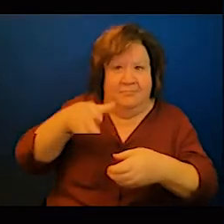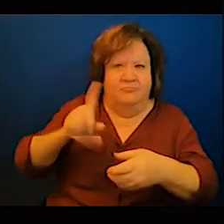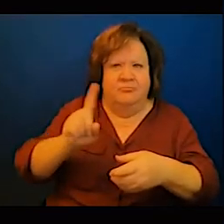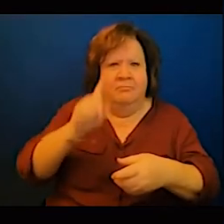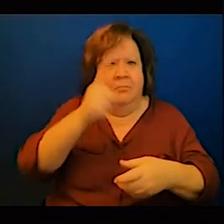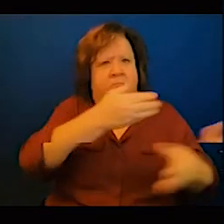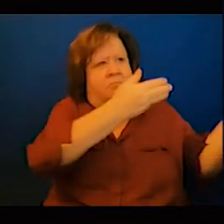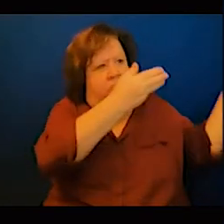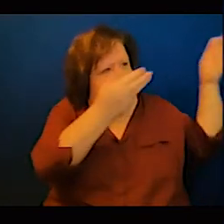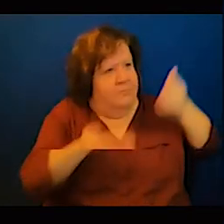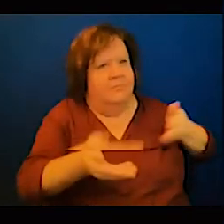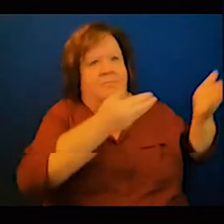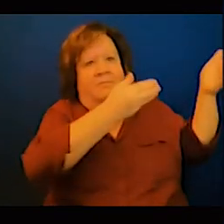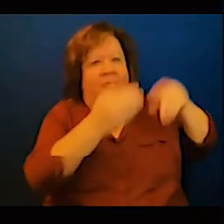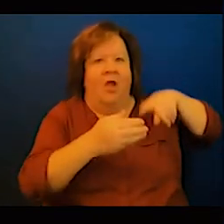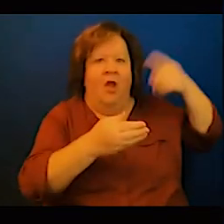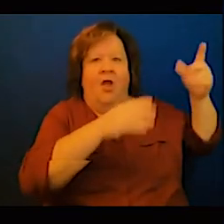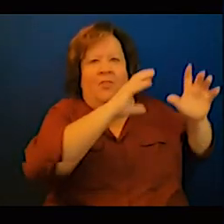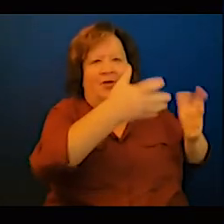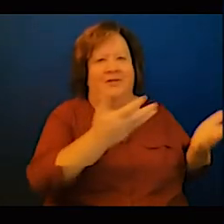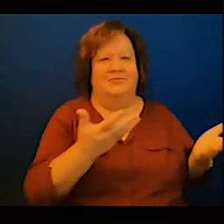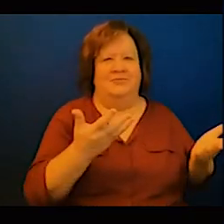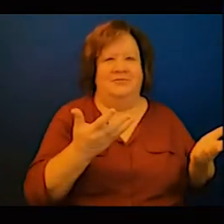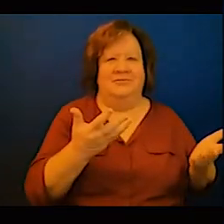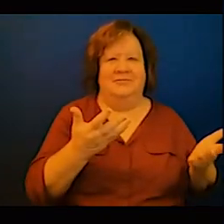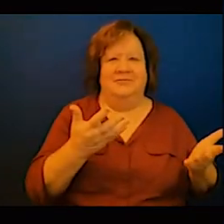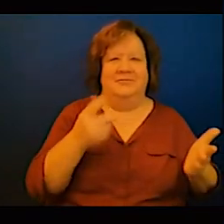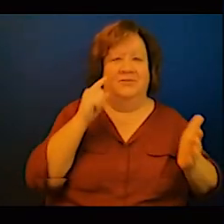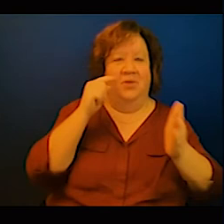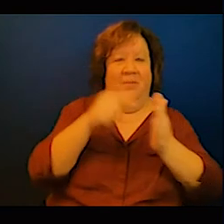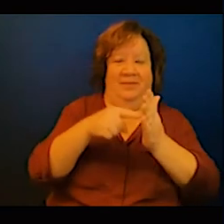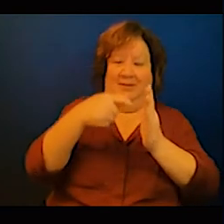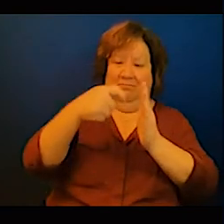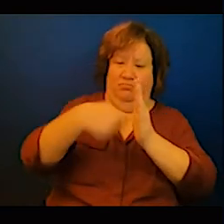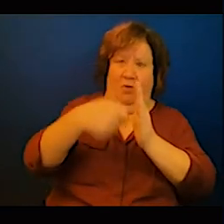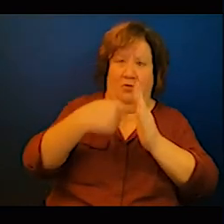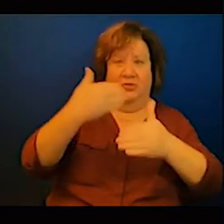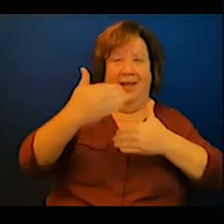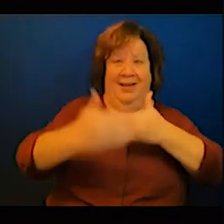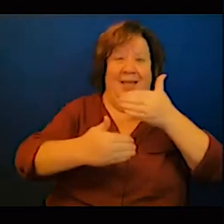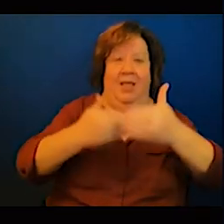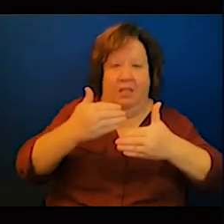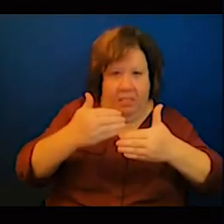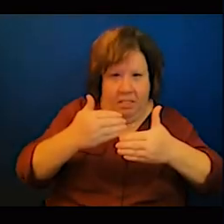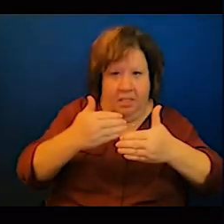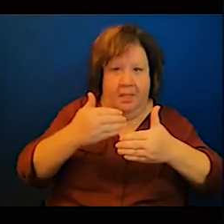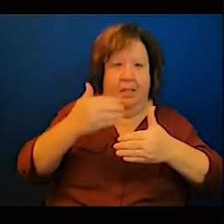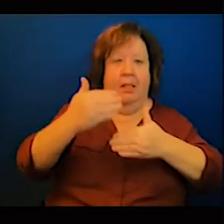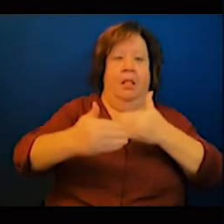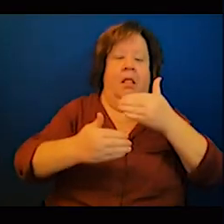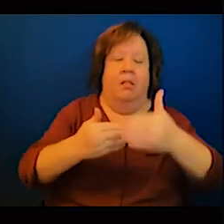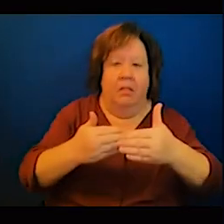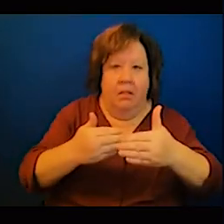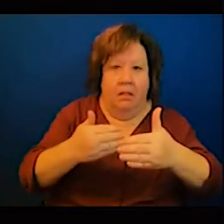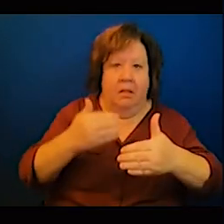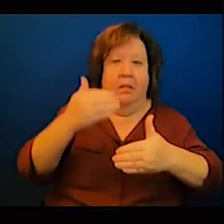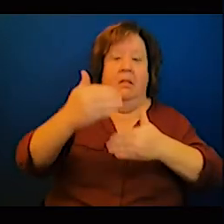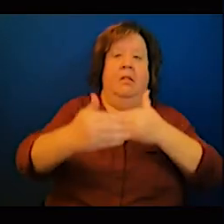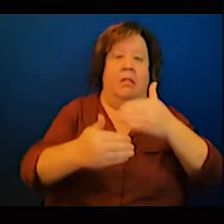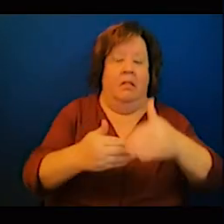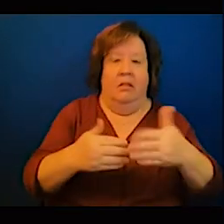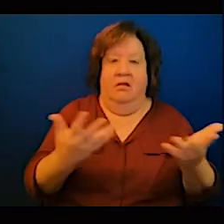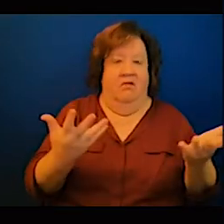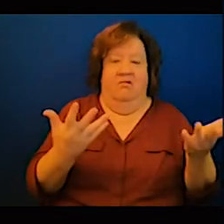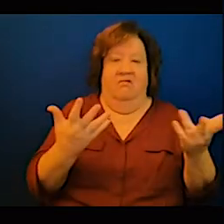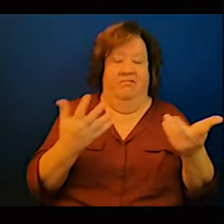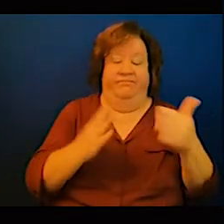country you have local community content which is another issue but in terms of national content it is for those projects energy sector it